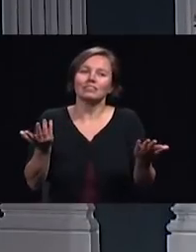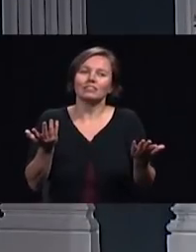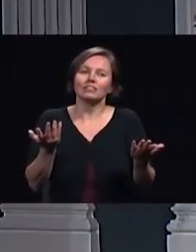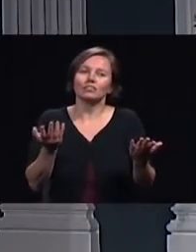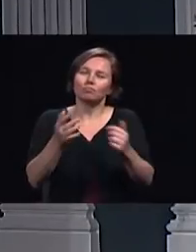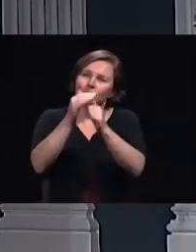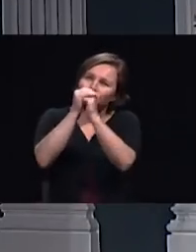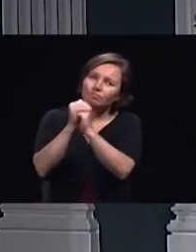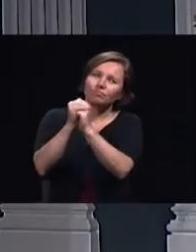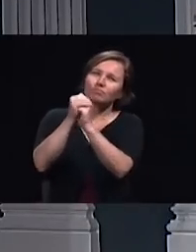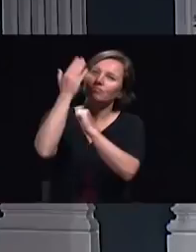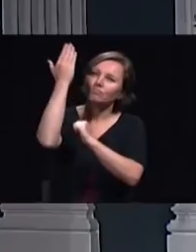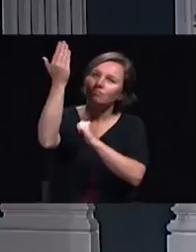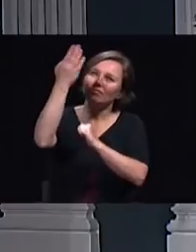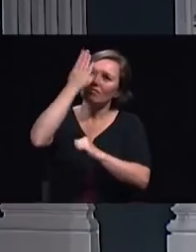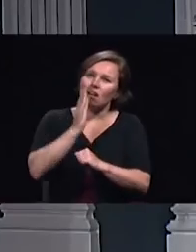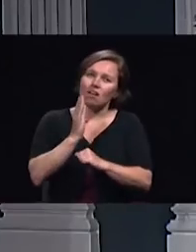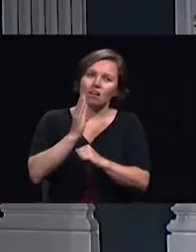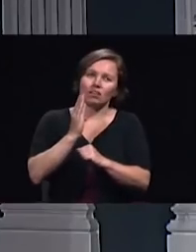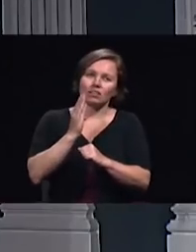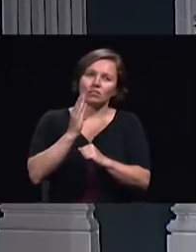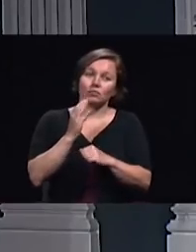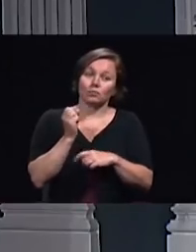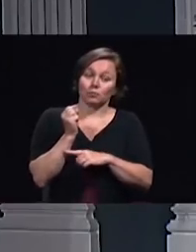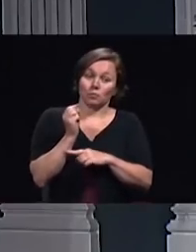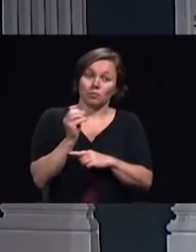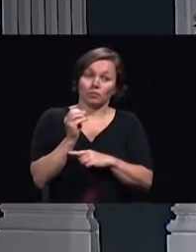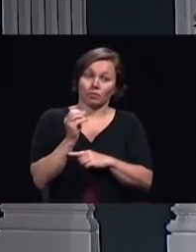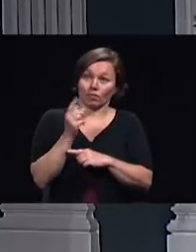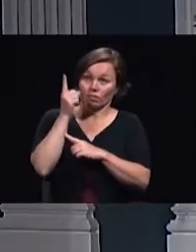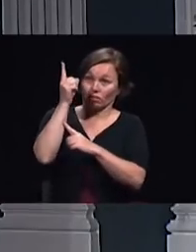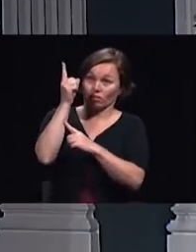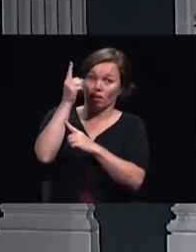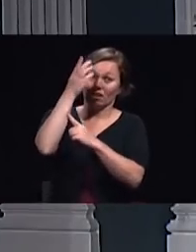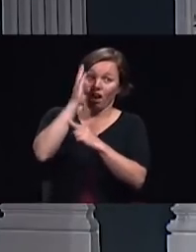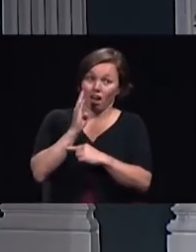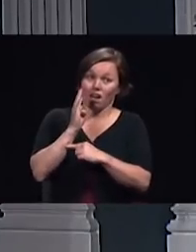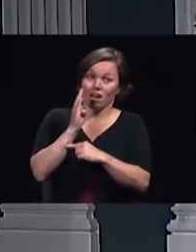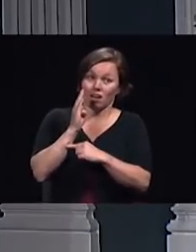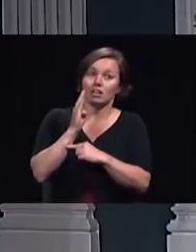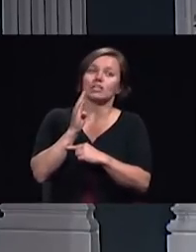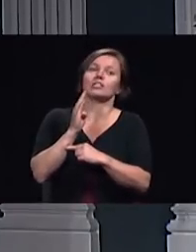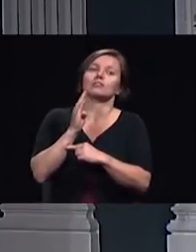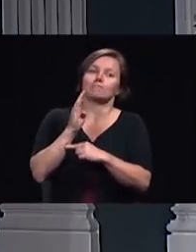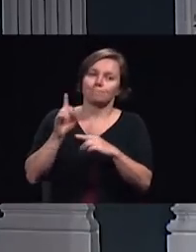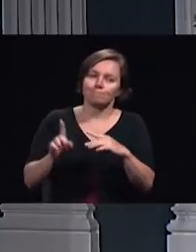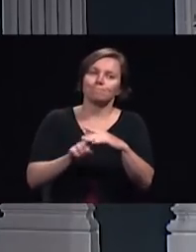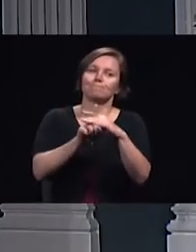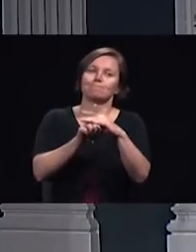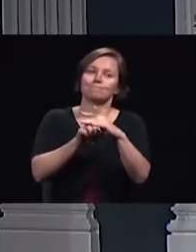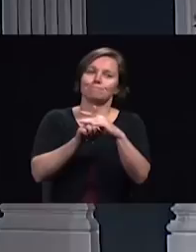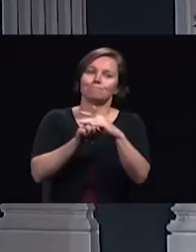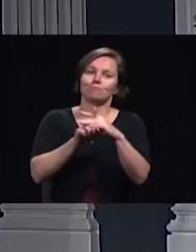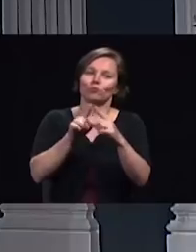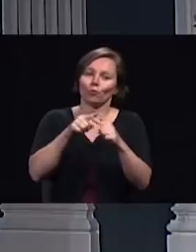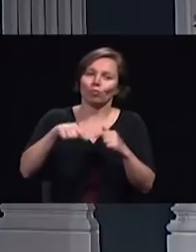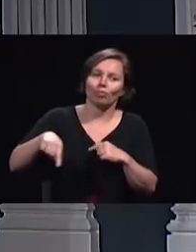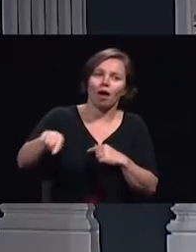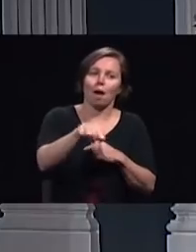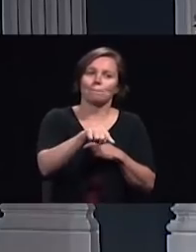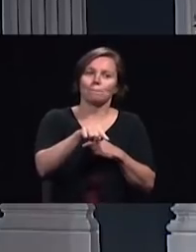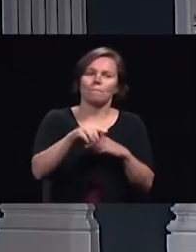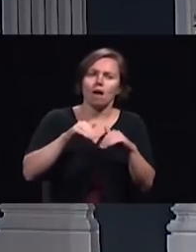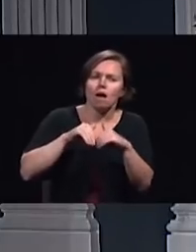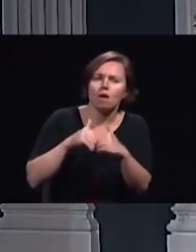and so in his wisdom God revealed himself to them in an unmistakable